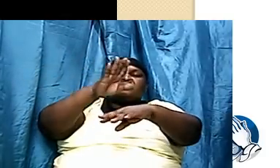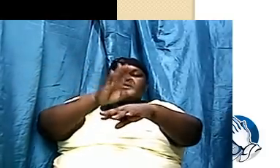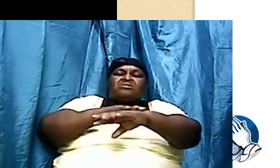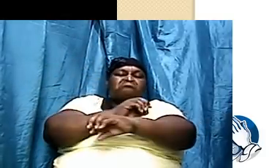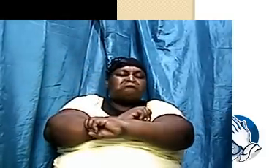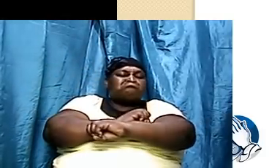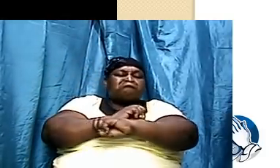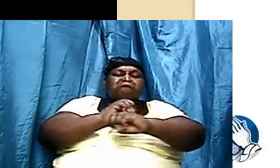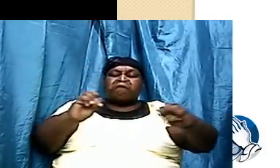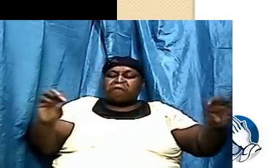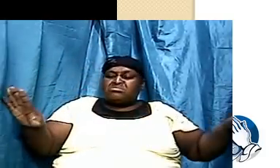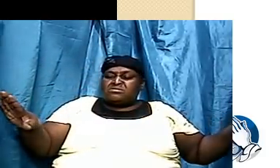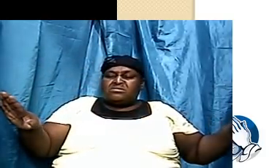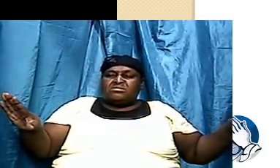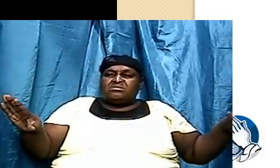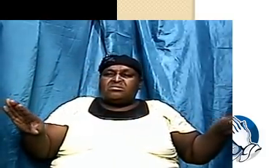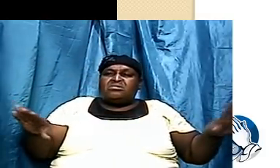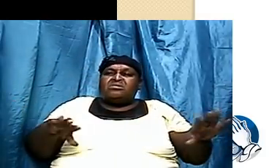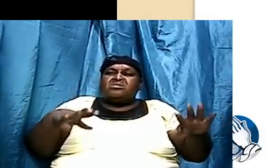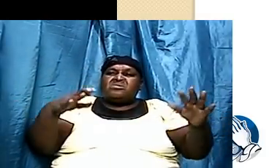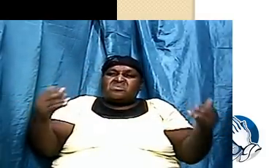Nowadays, when we look